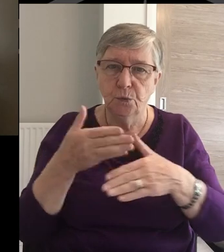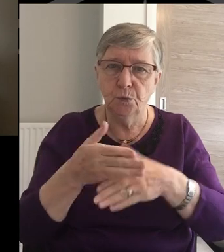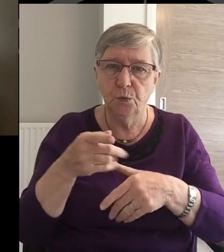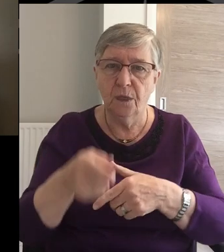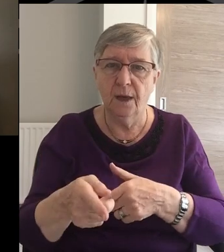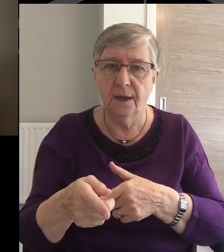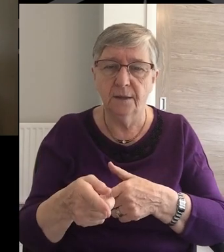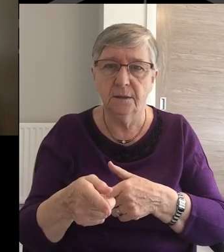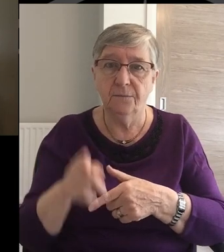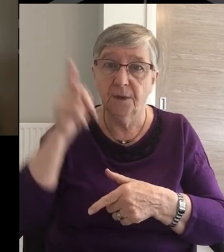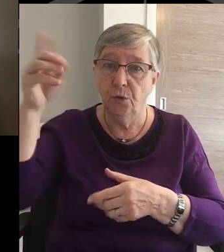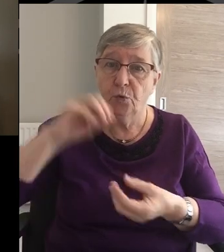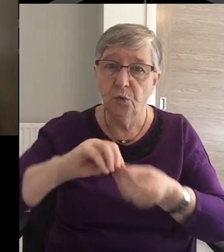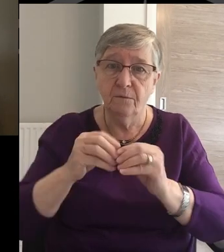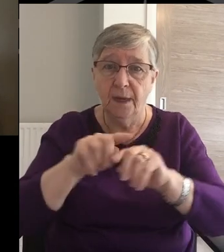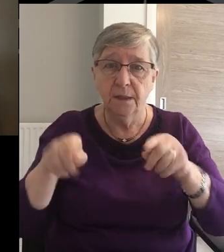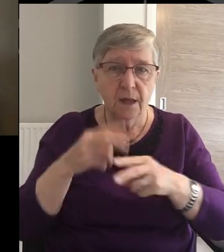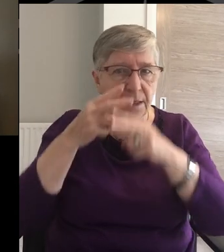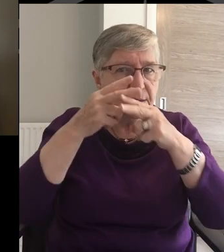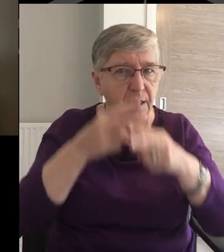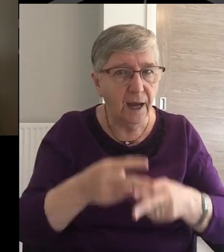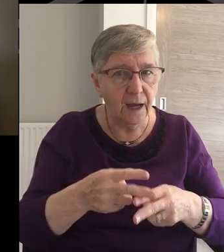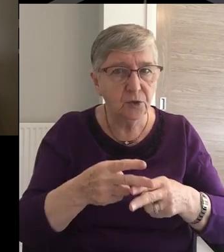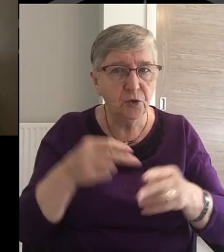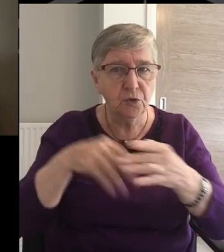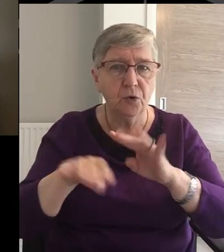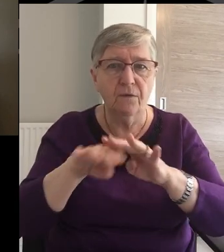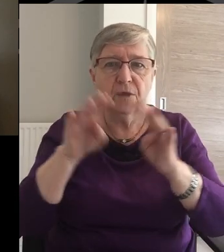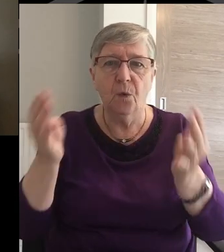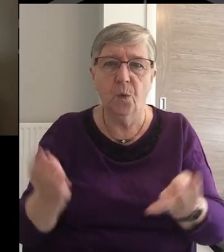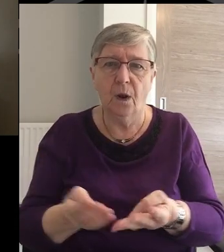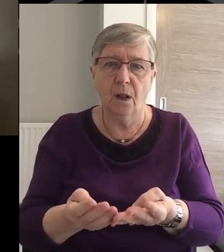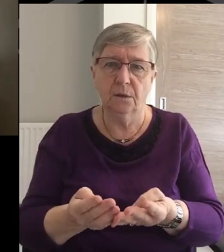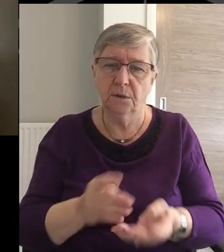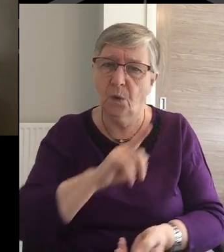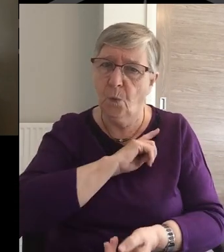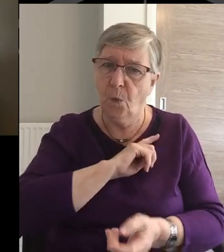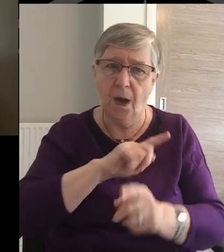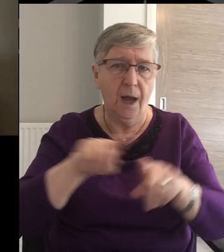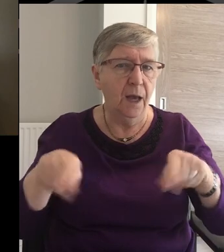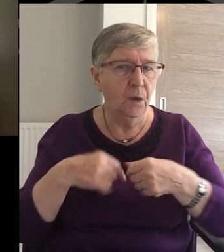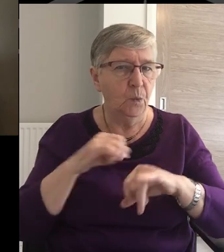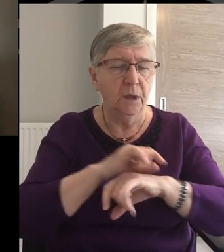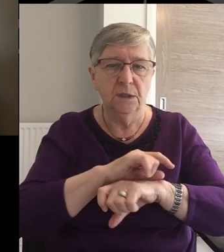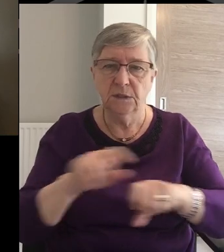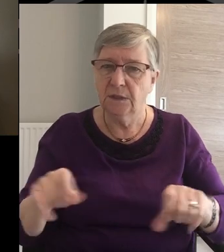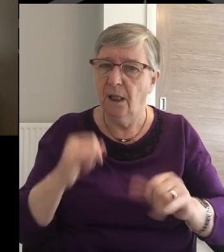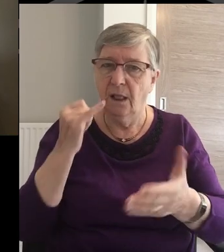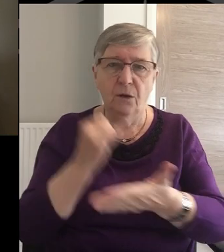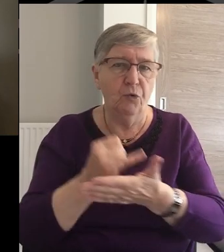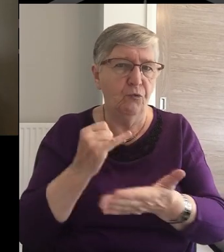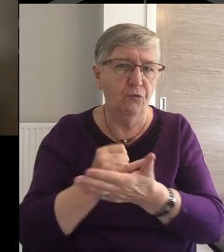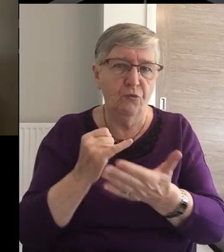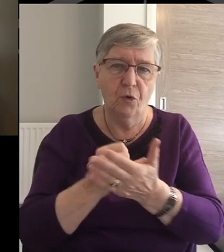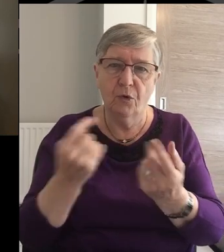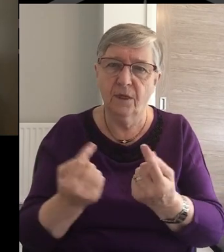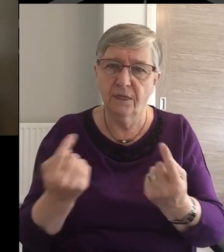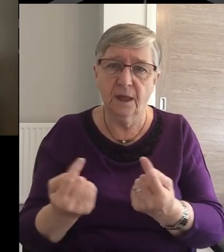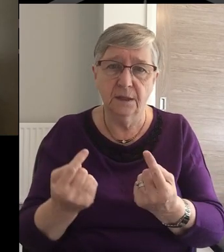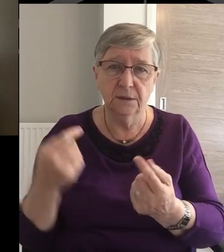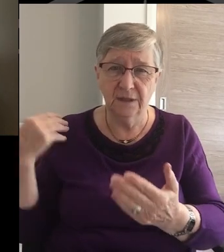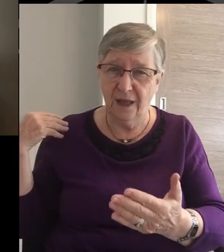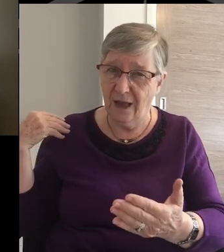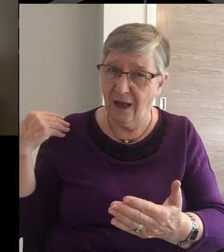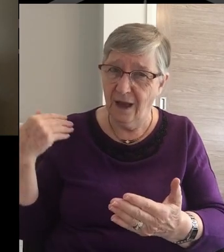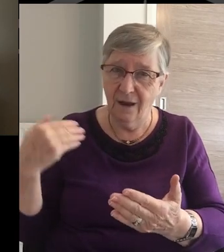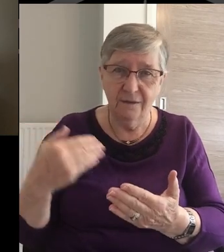You have made us guardians over Your beautiful world Why are we still getting it so wrong? After all this